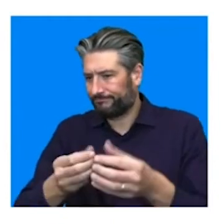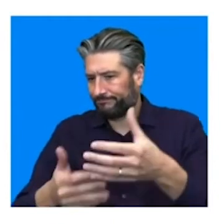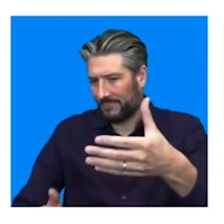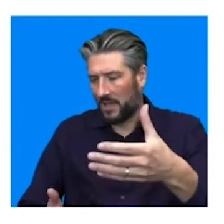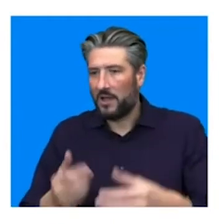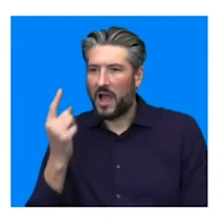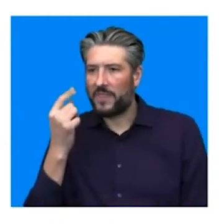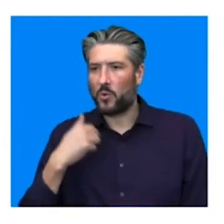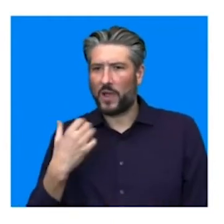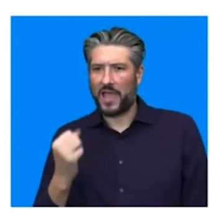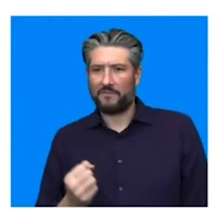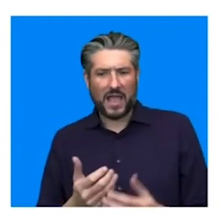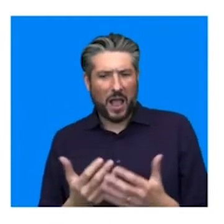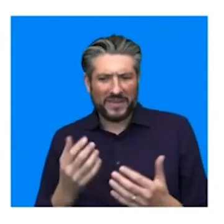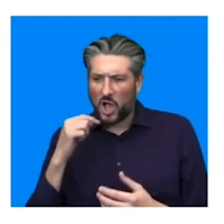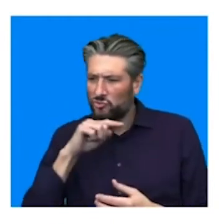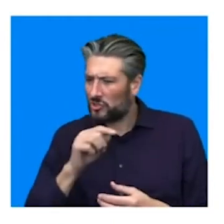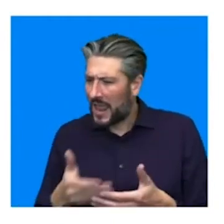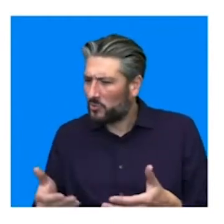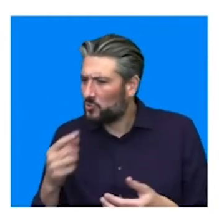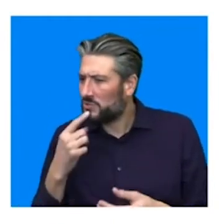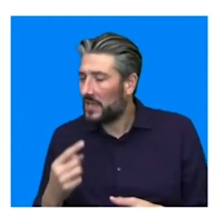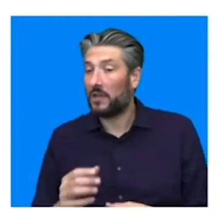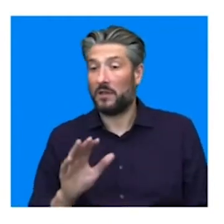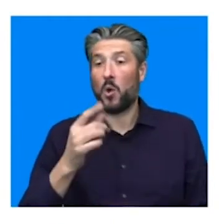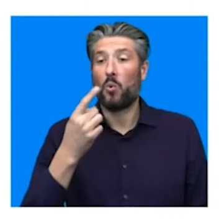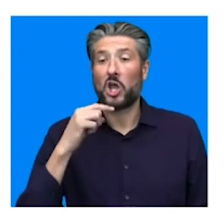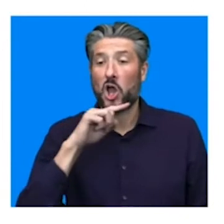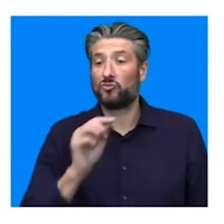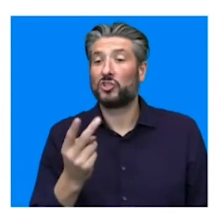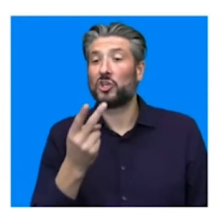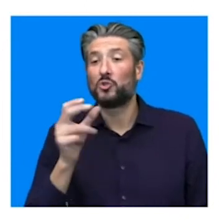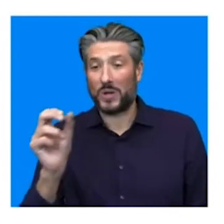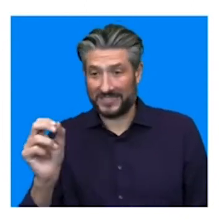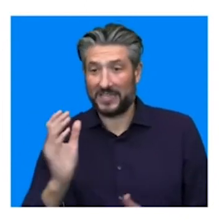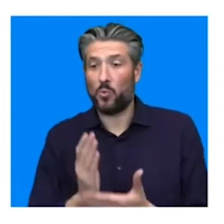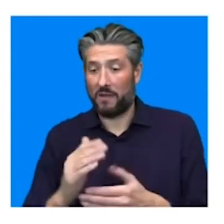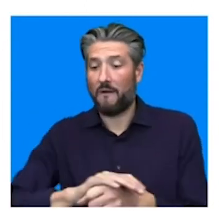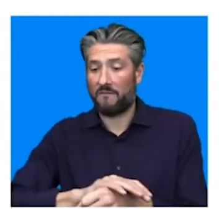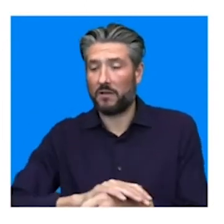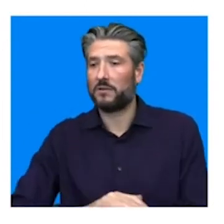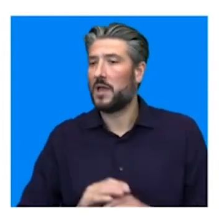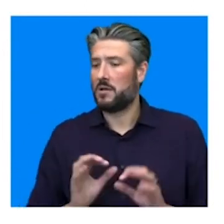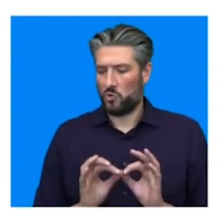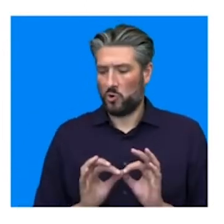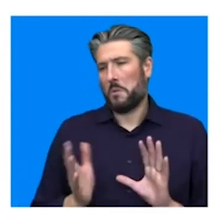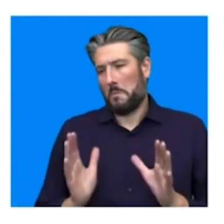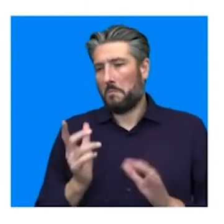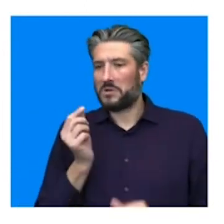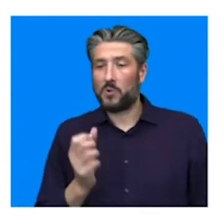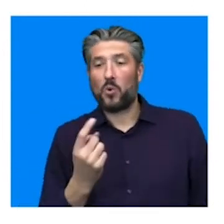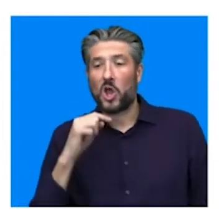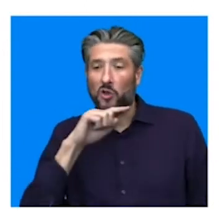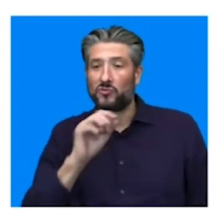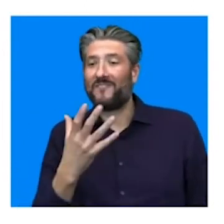hundreds of languages do we currently have? It's about 120 it covers. Yeah, 120 or 150 even now what we have the Arabic included as well.